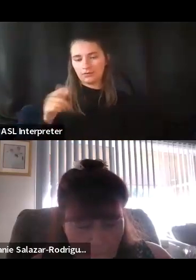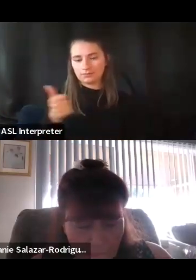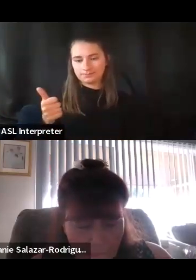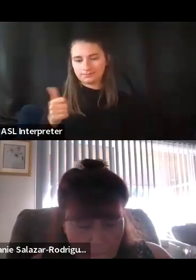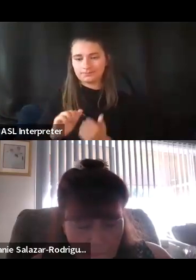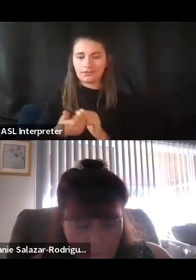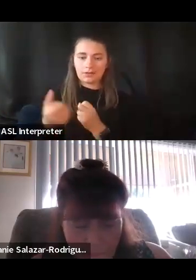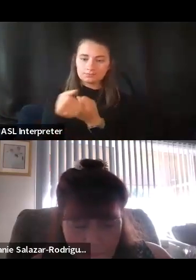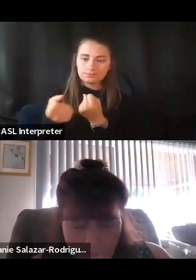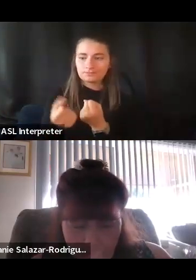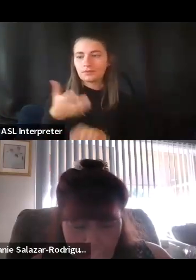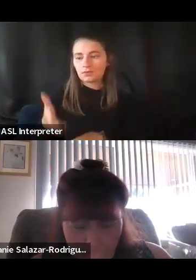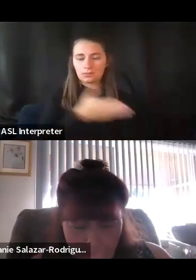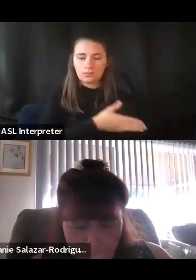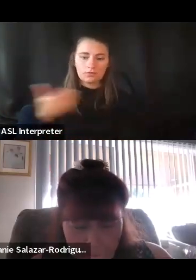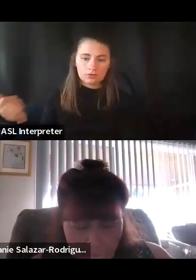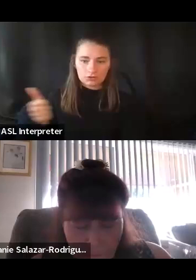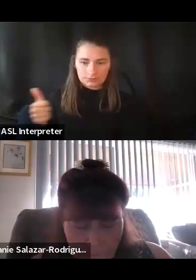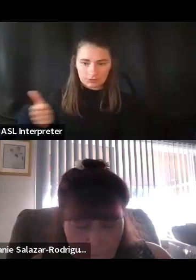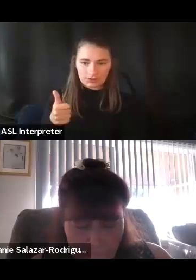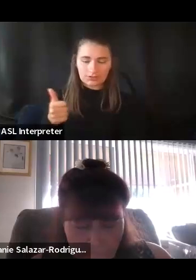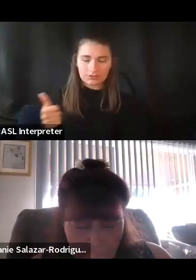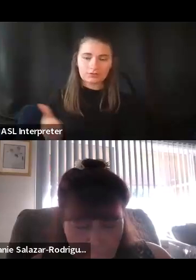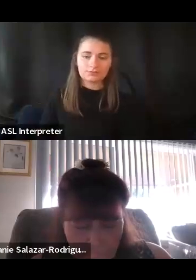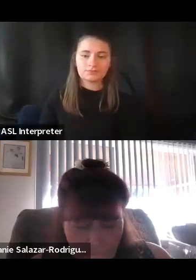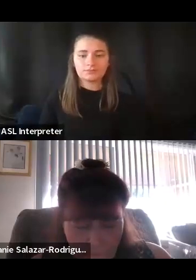better transportation, you know, improving transportation.